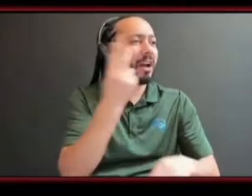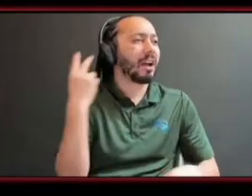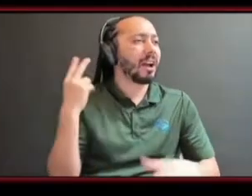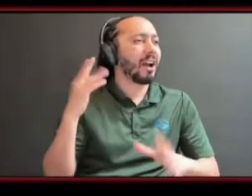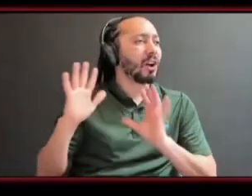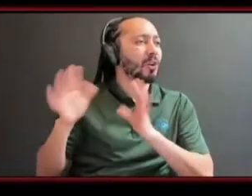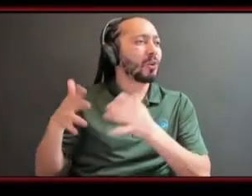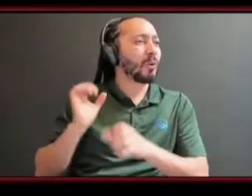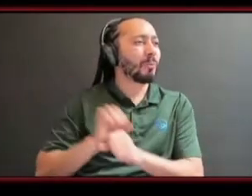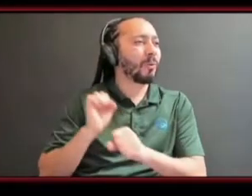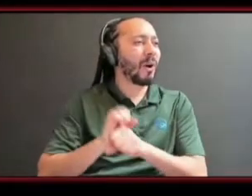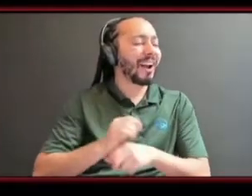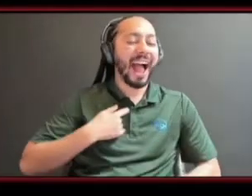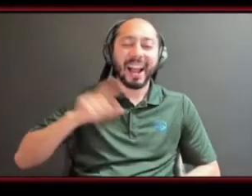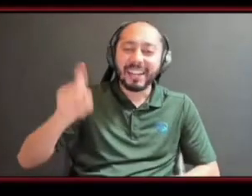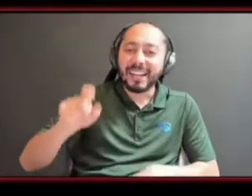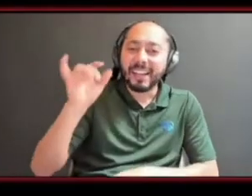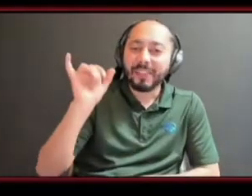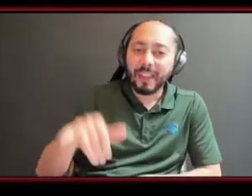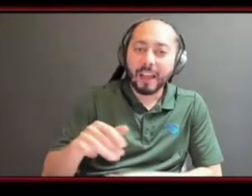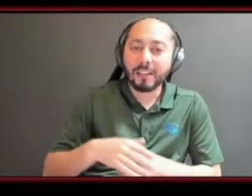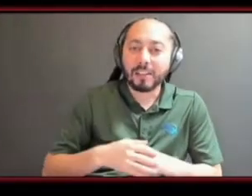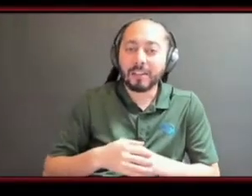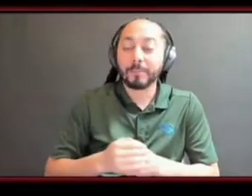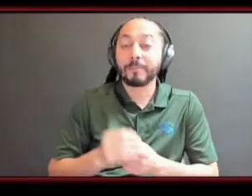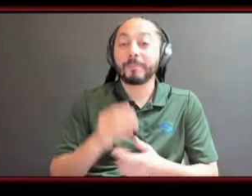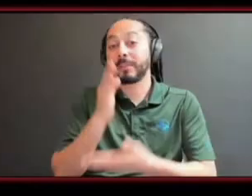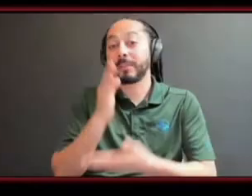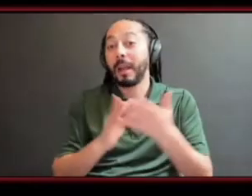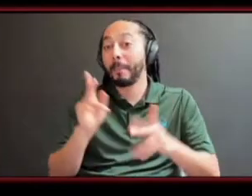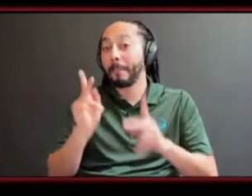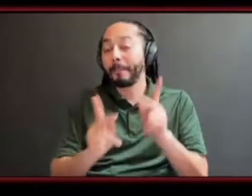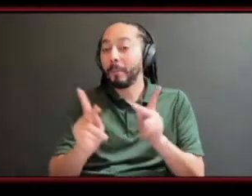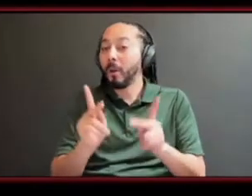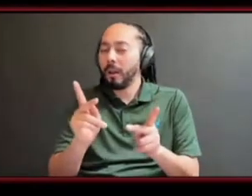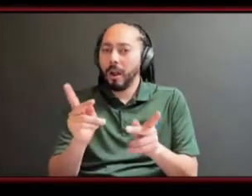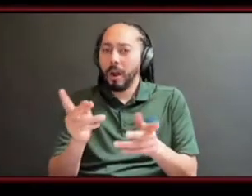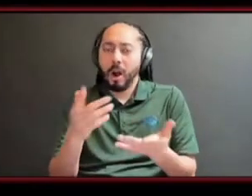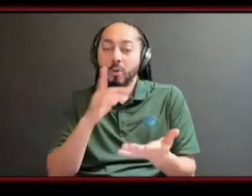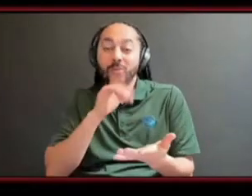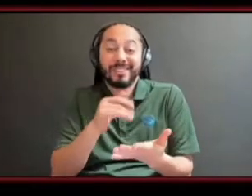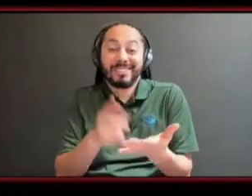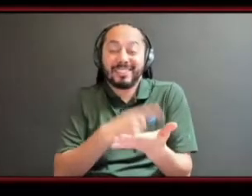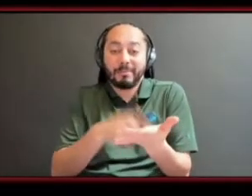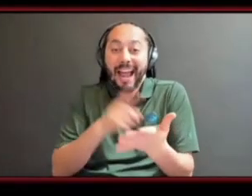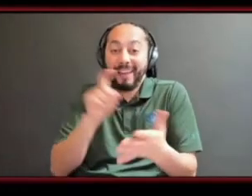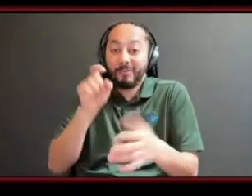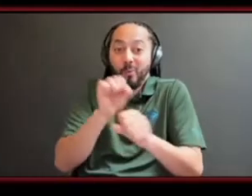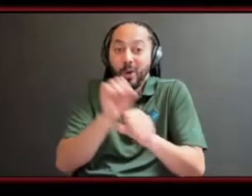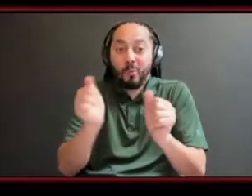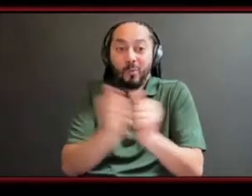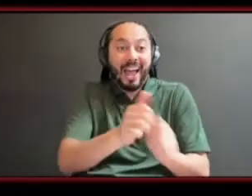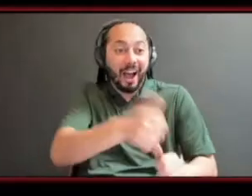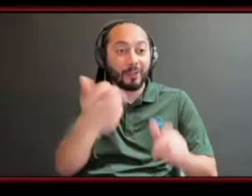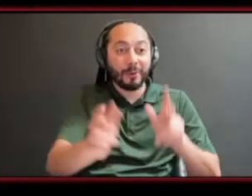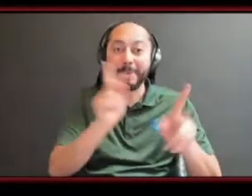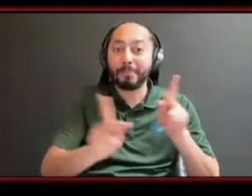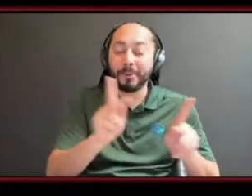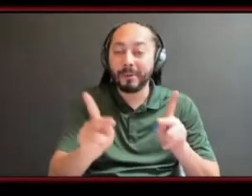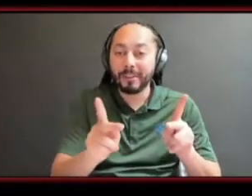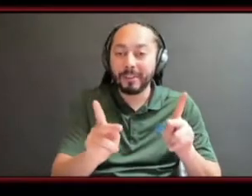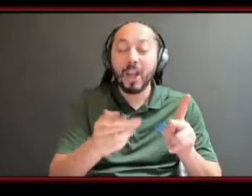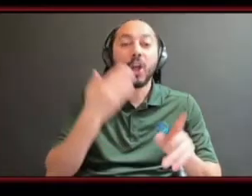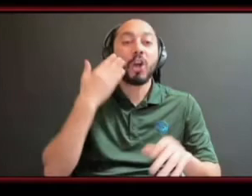university or um college and you're put into settings where you have to work with the group know that it's be you're being